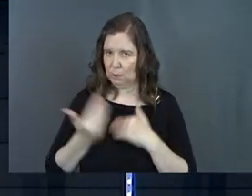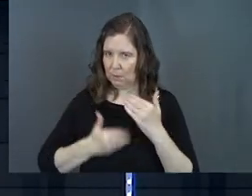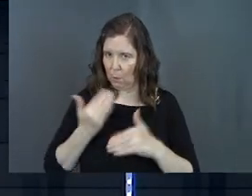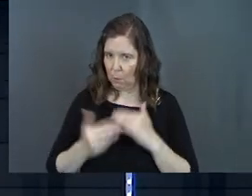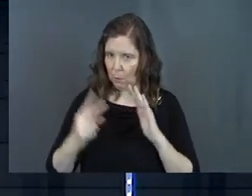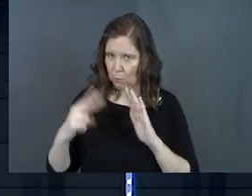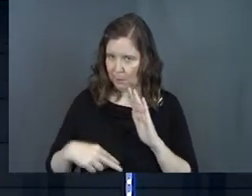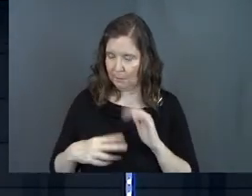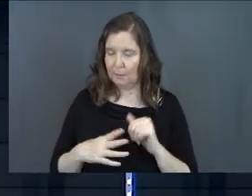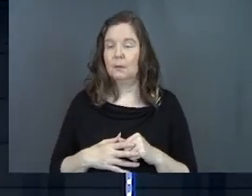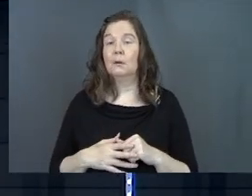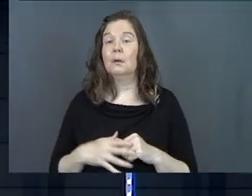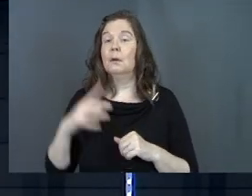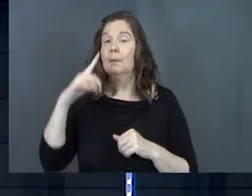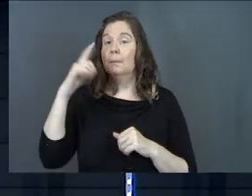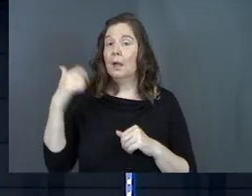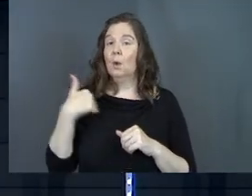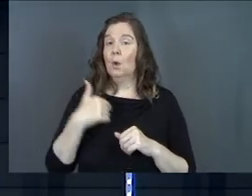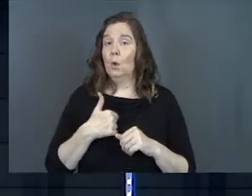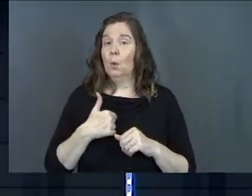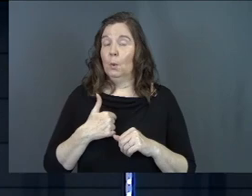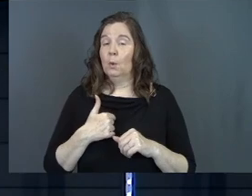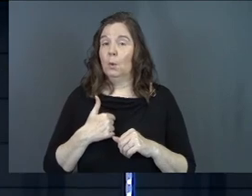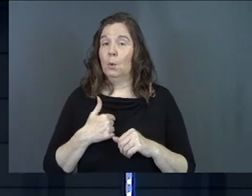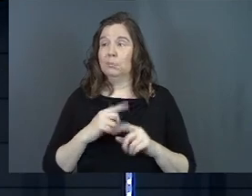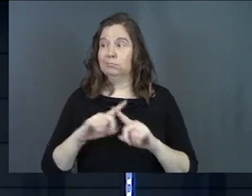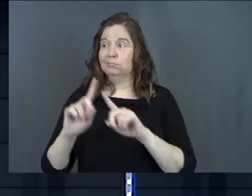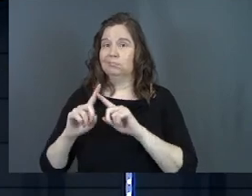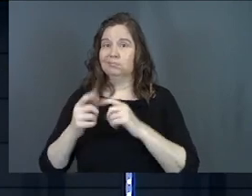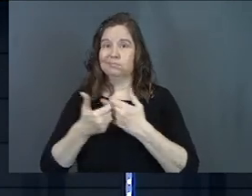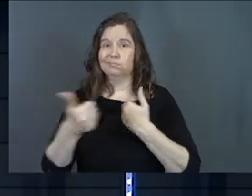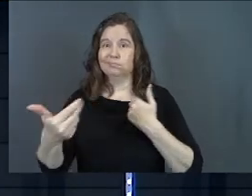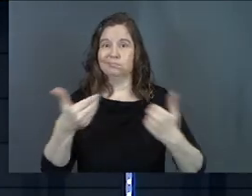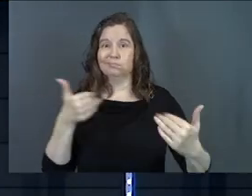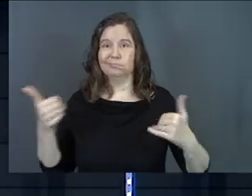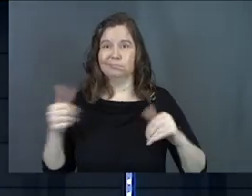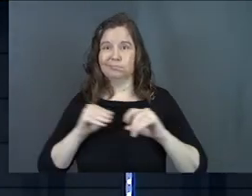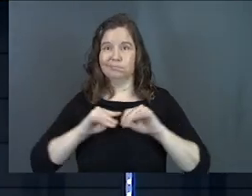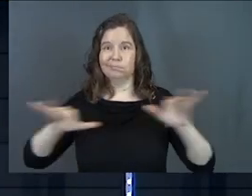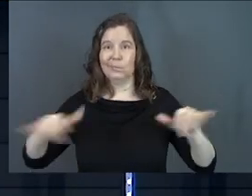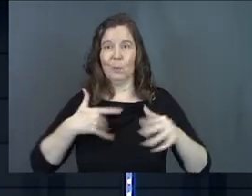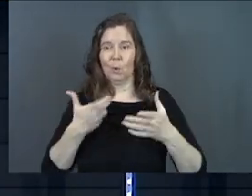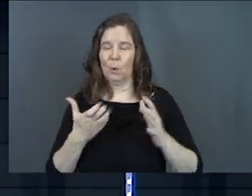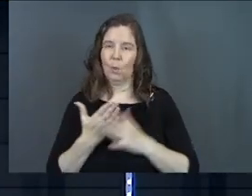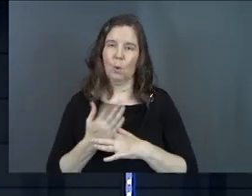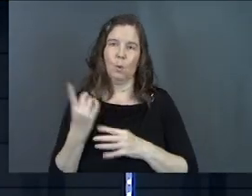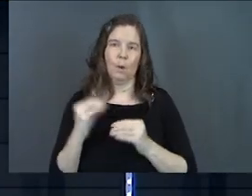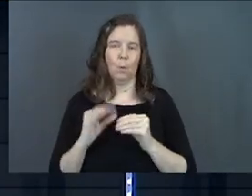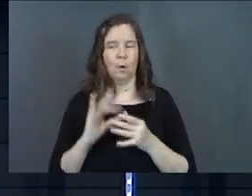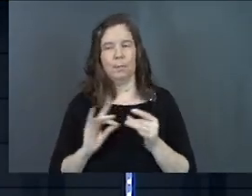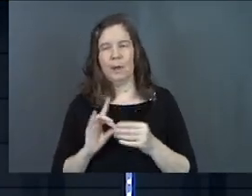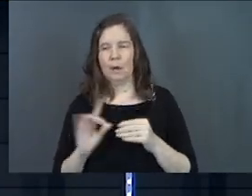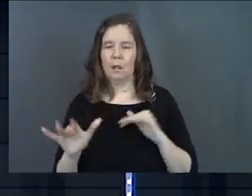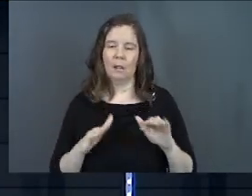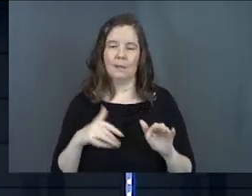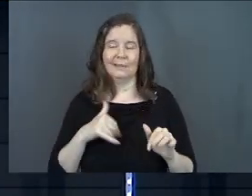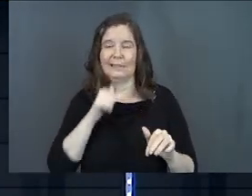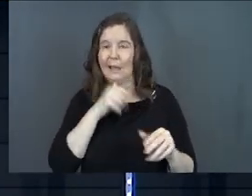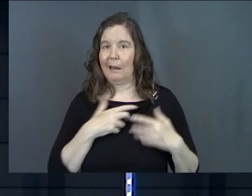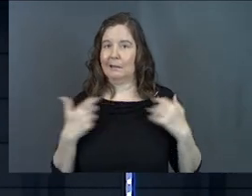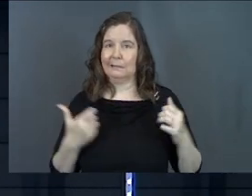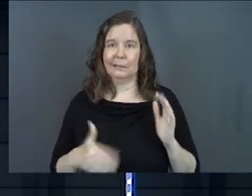we go through this. Because we're a scattered people, and because we don't want to just go through one more message and walk out